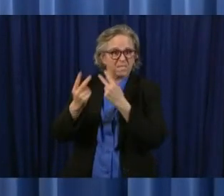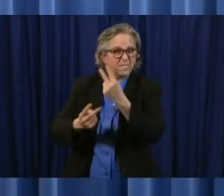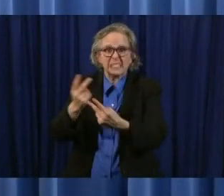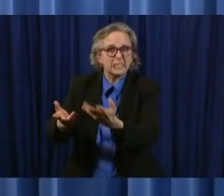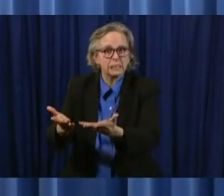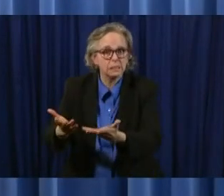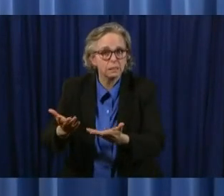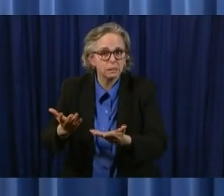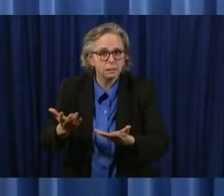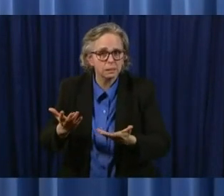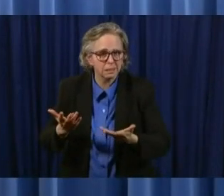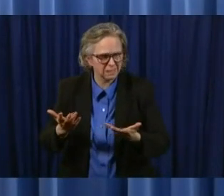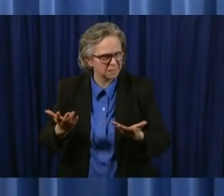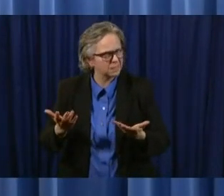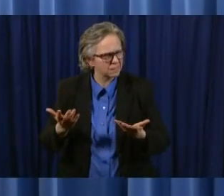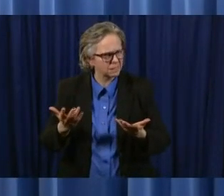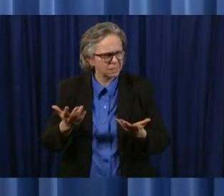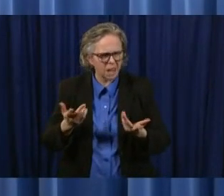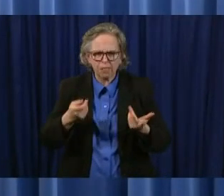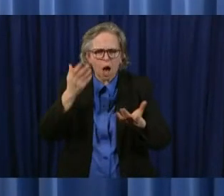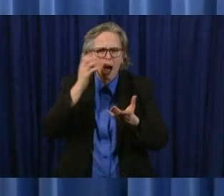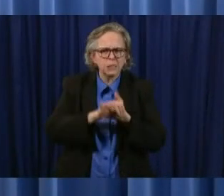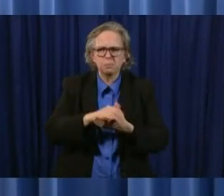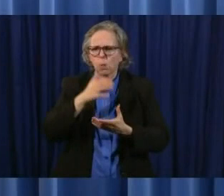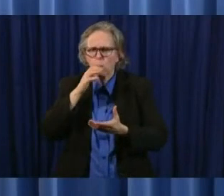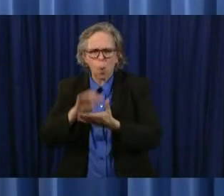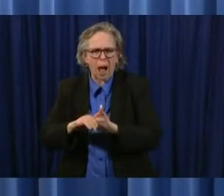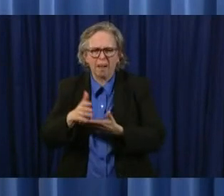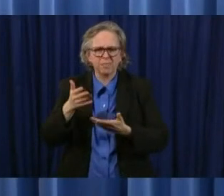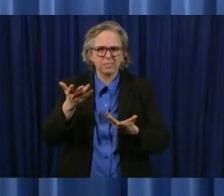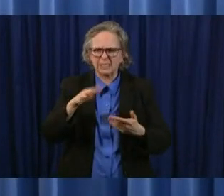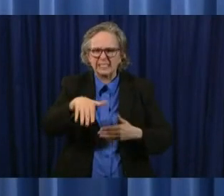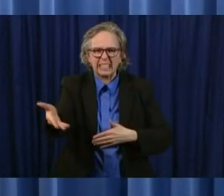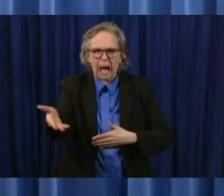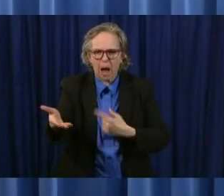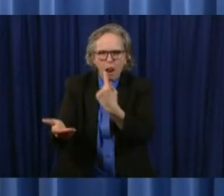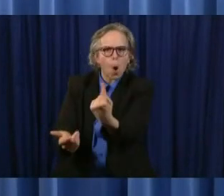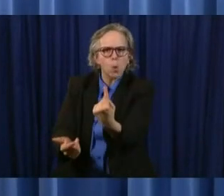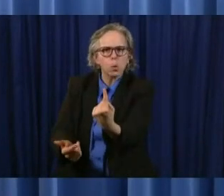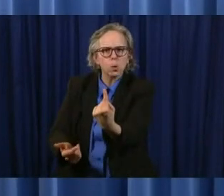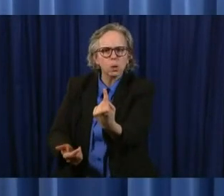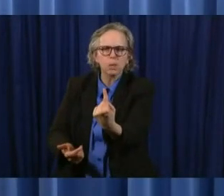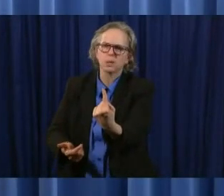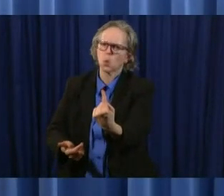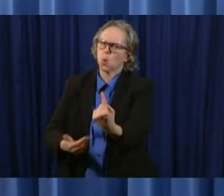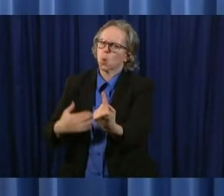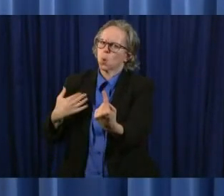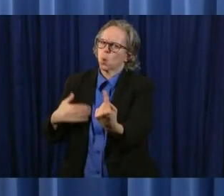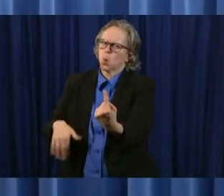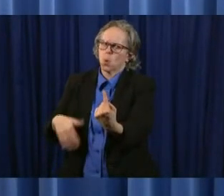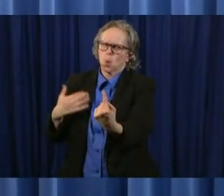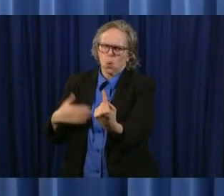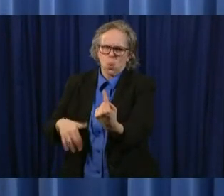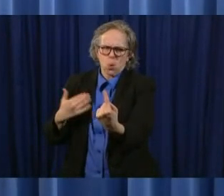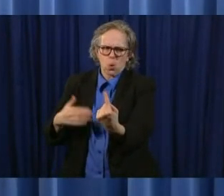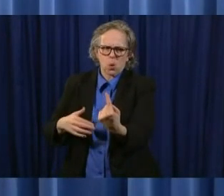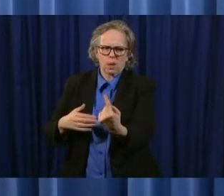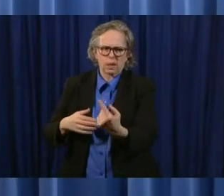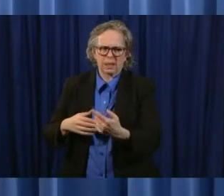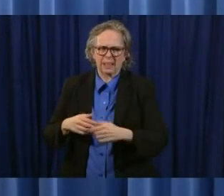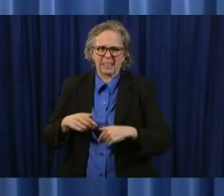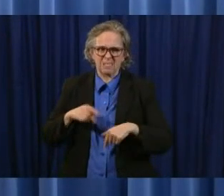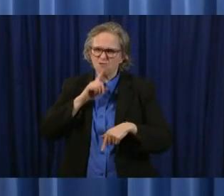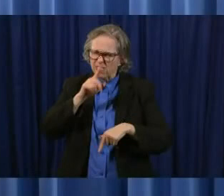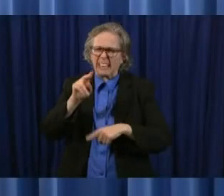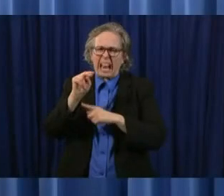and and their husband or their wife and they've died without anybody being there with them so this is this is nasty stuff and